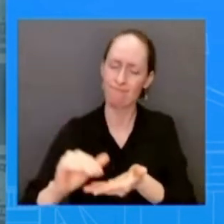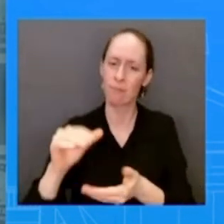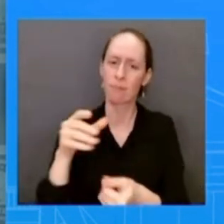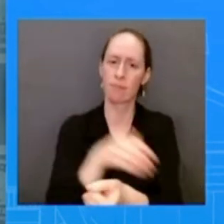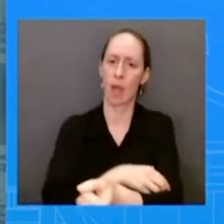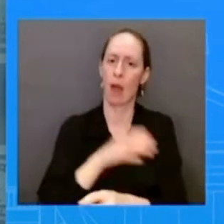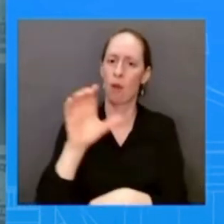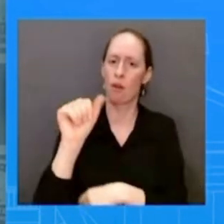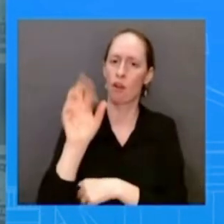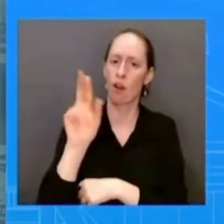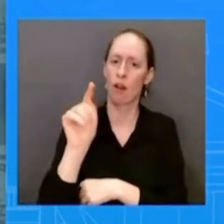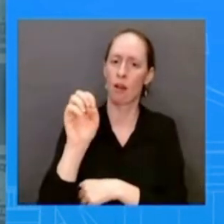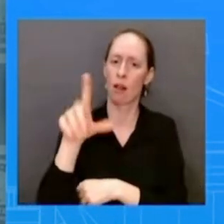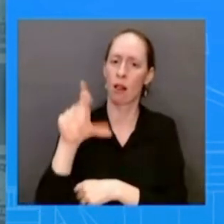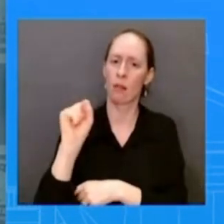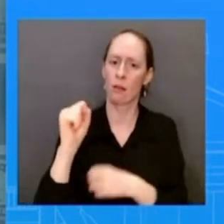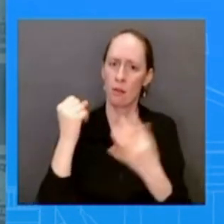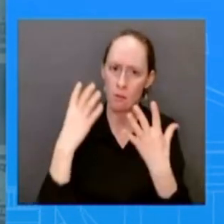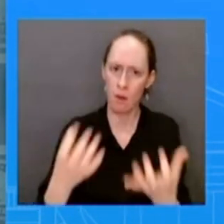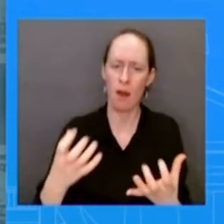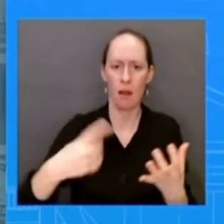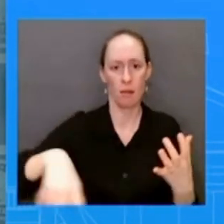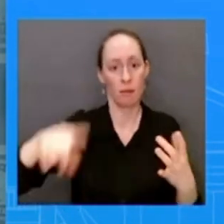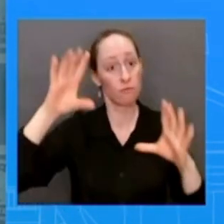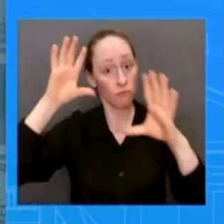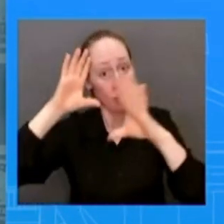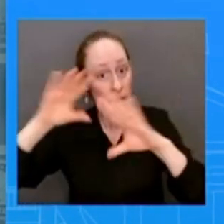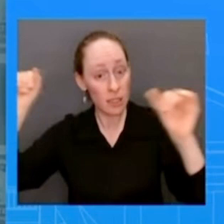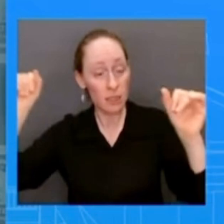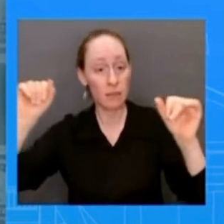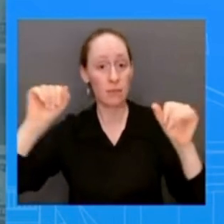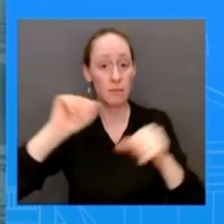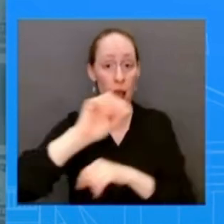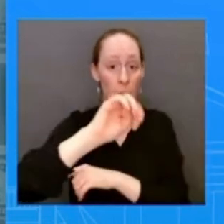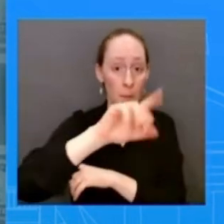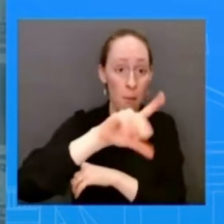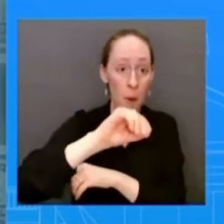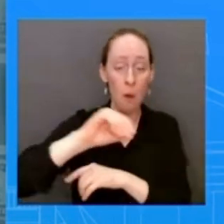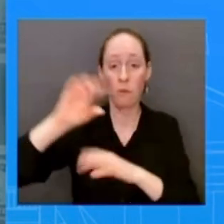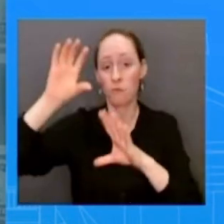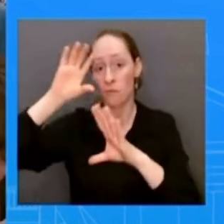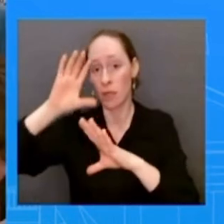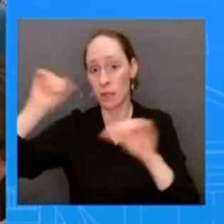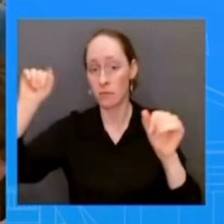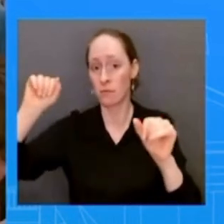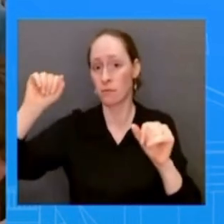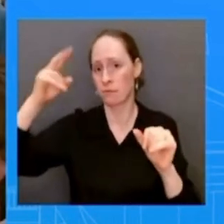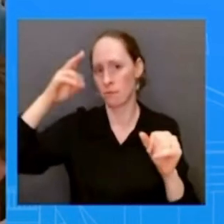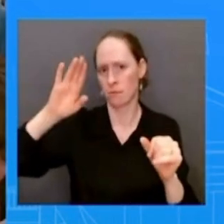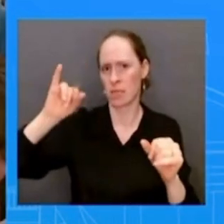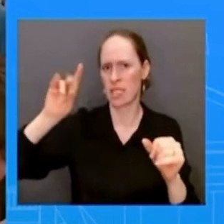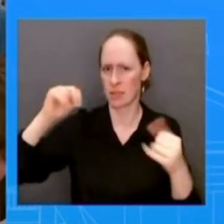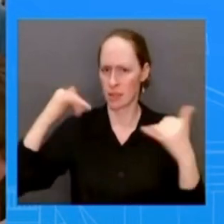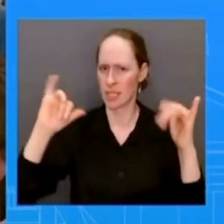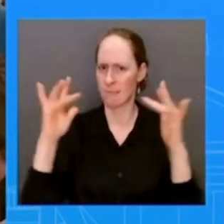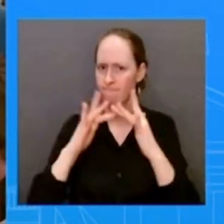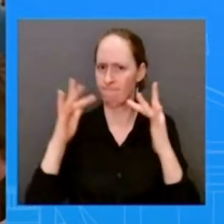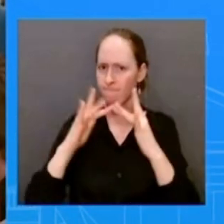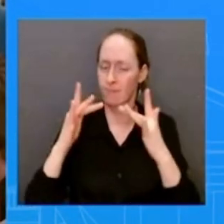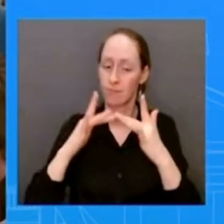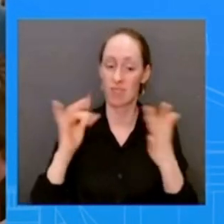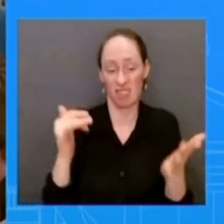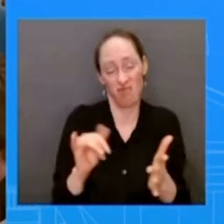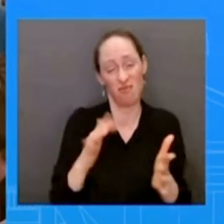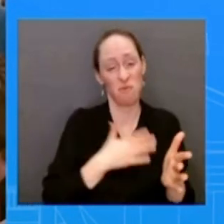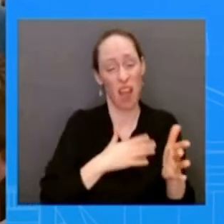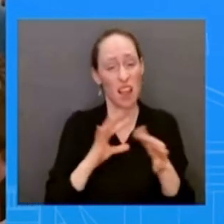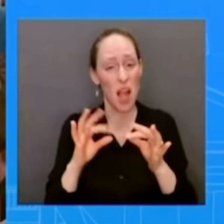uh in in mexico city don't have anything else to share and so i'll just leave it there will the administration support designating cartels as terrorist